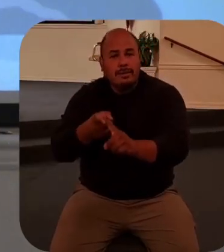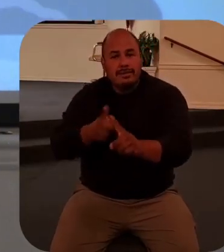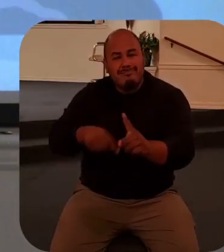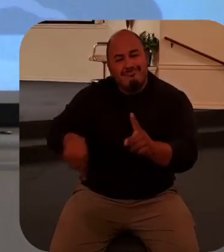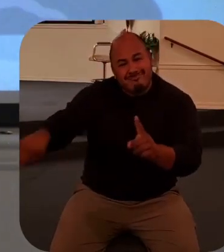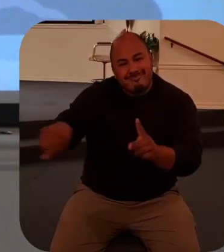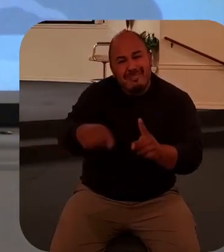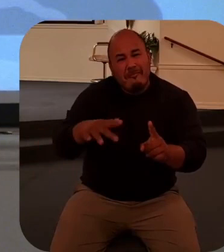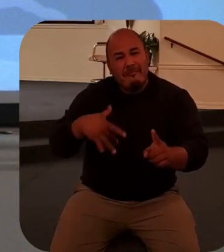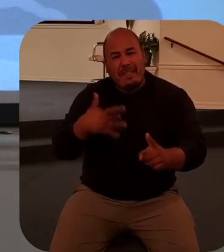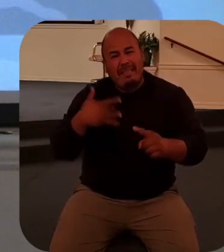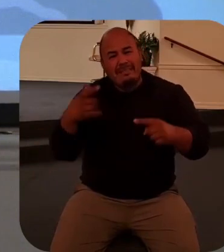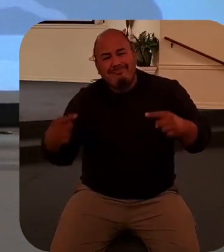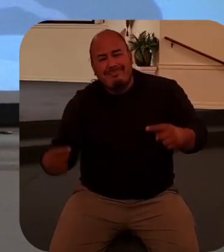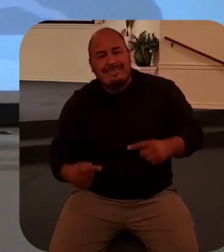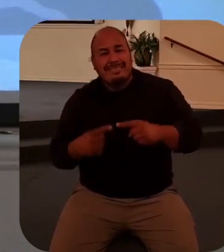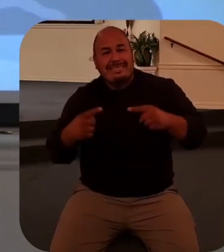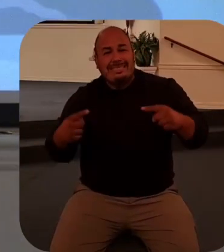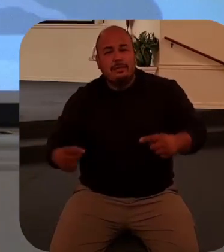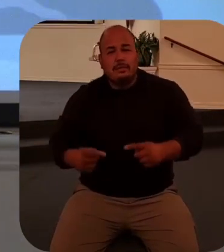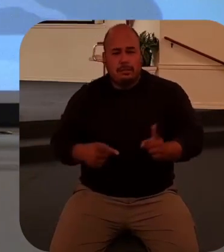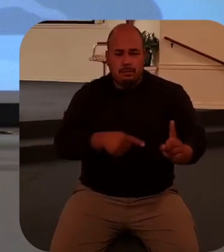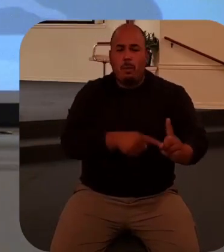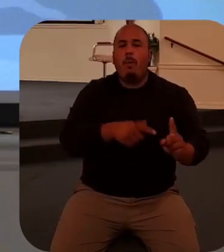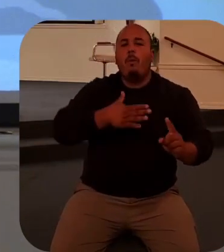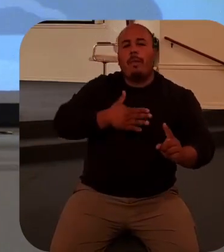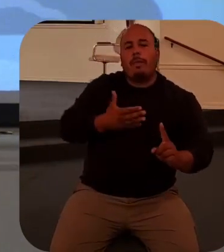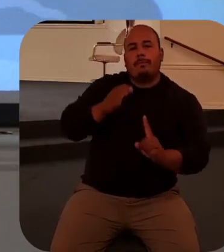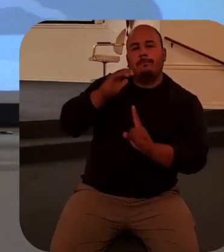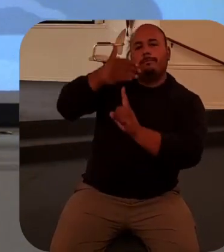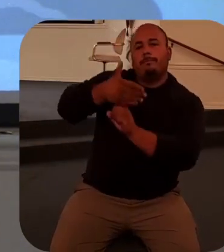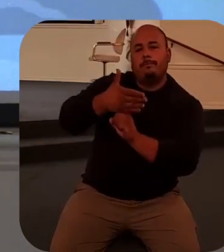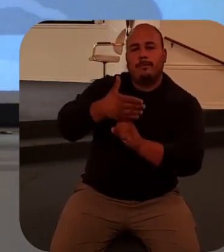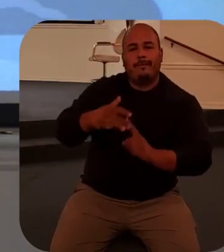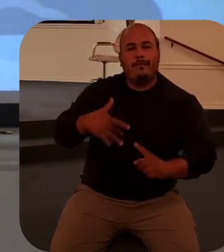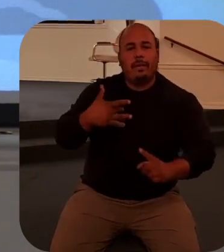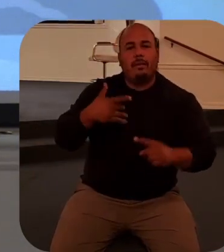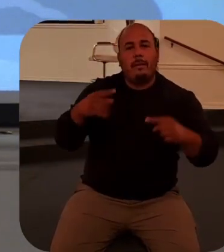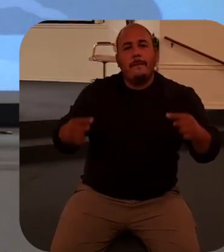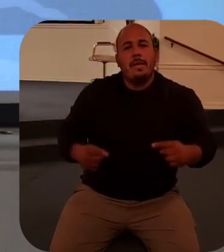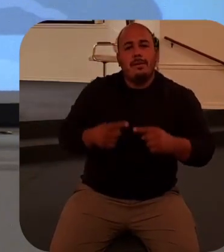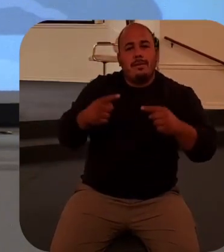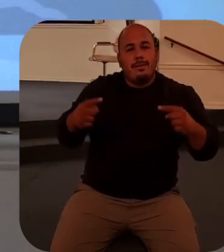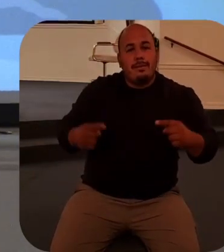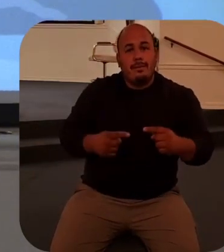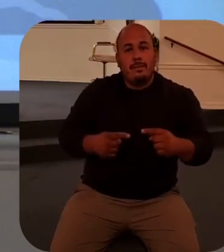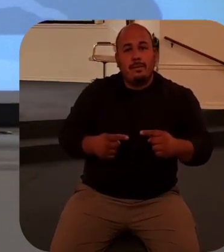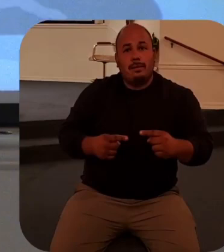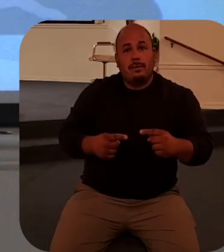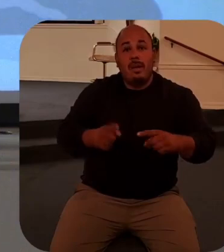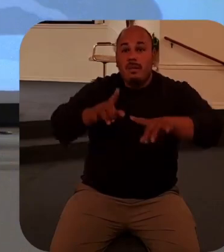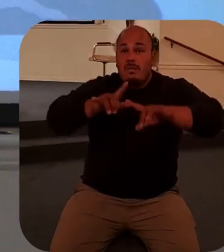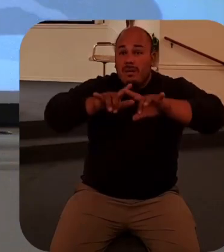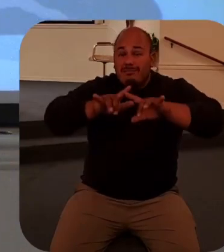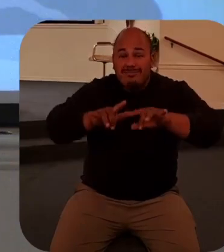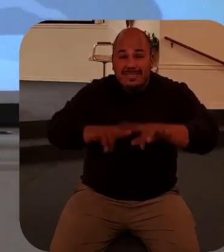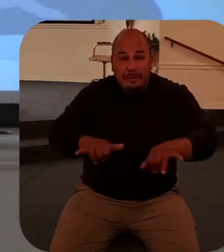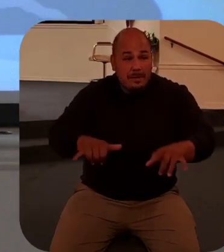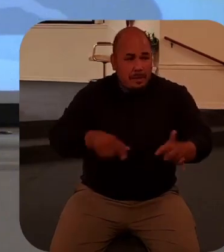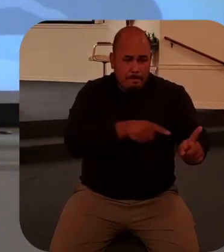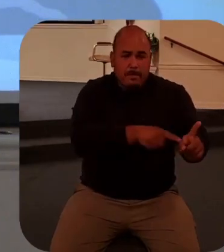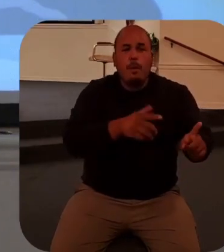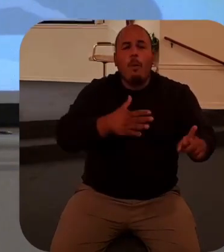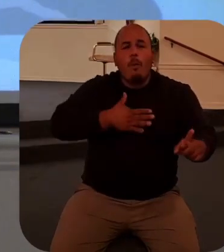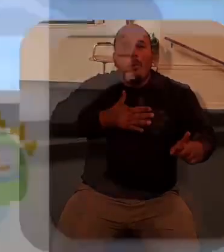even then at that moment he was preparing to take away its sting forever 1st corinthians